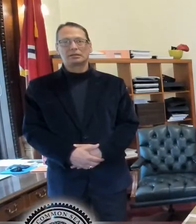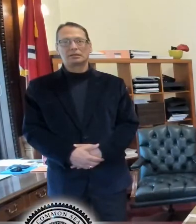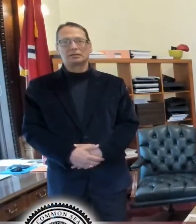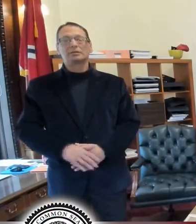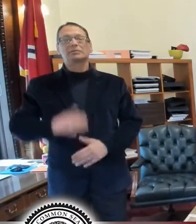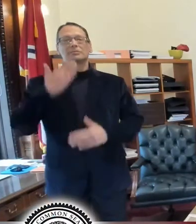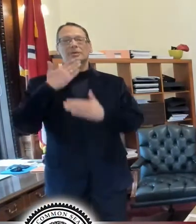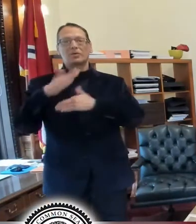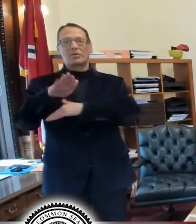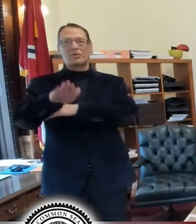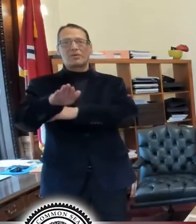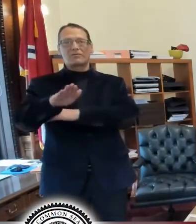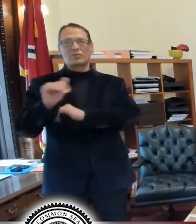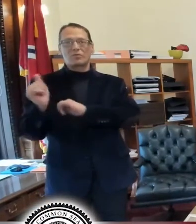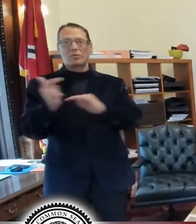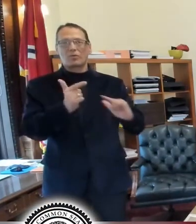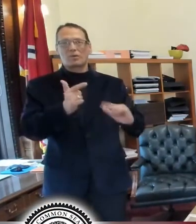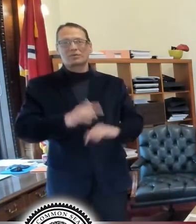Good afternoon, everyone.